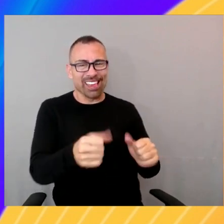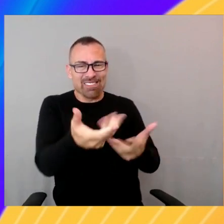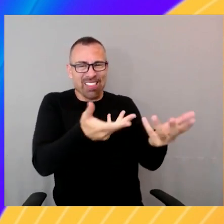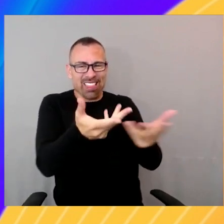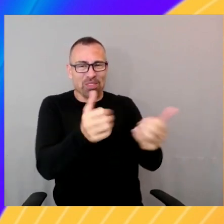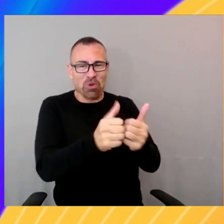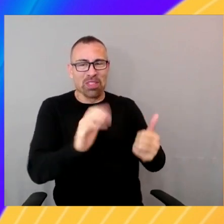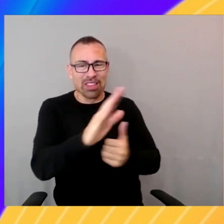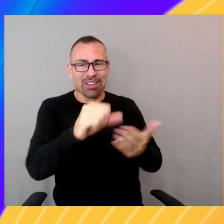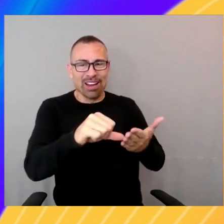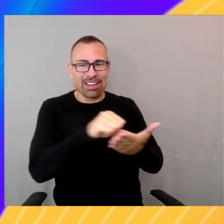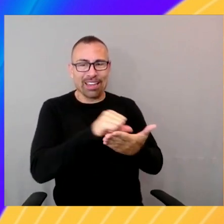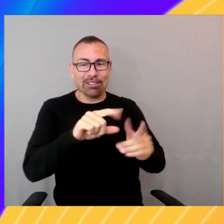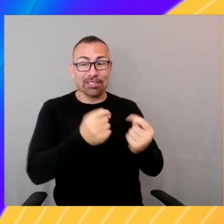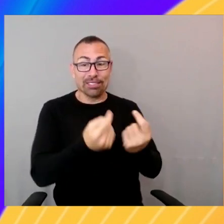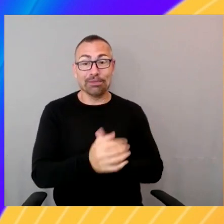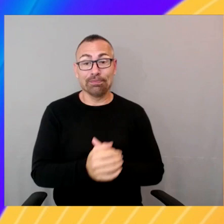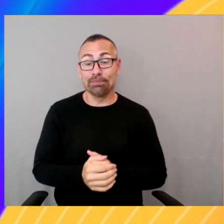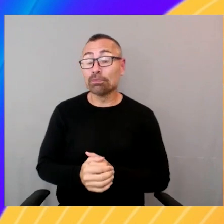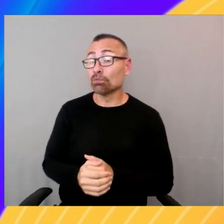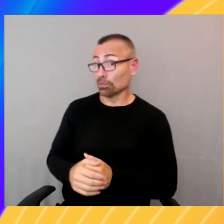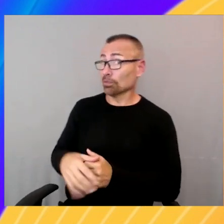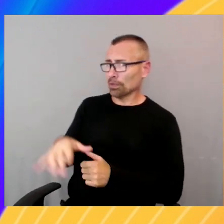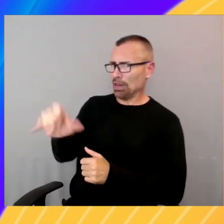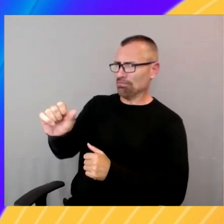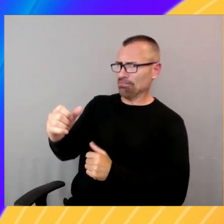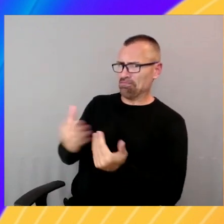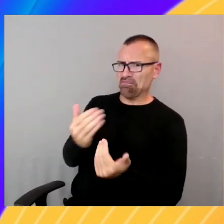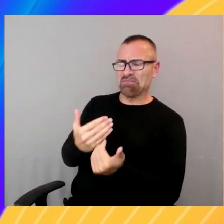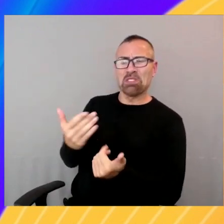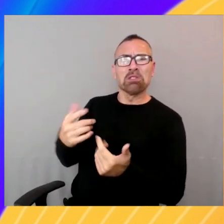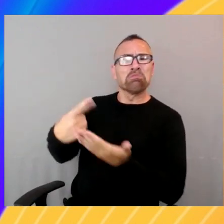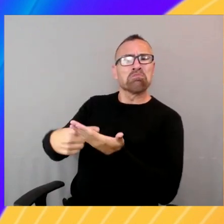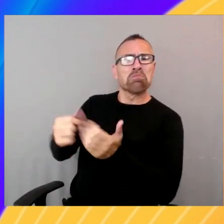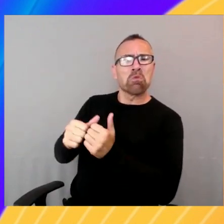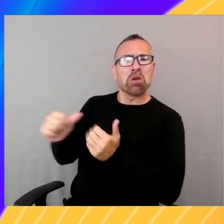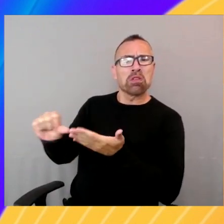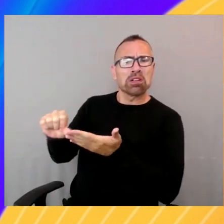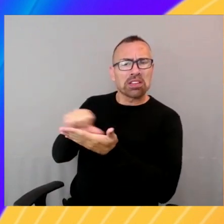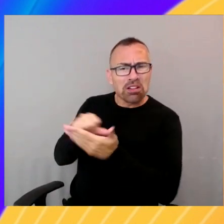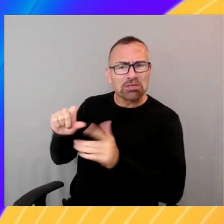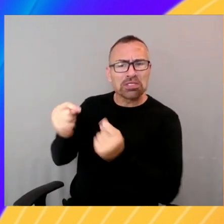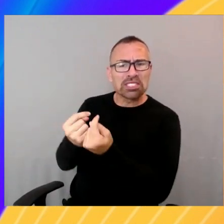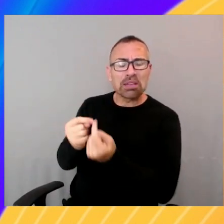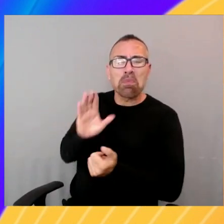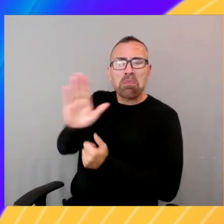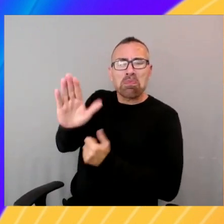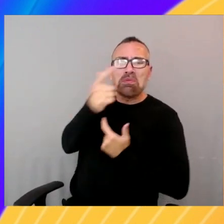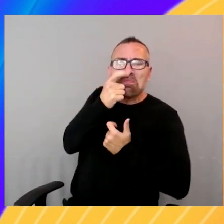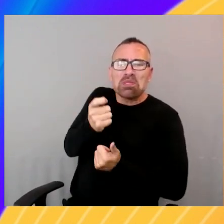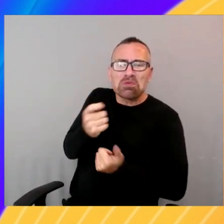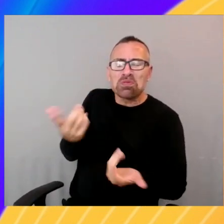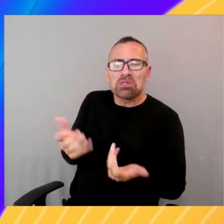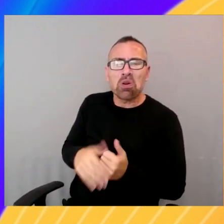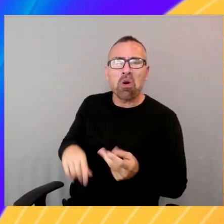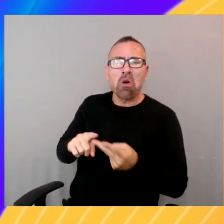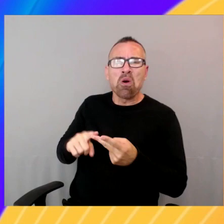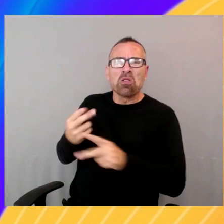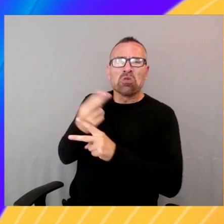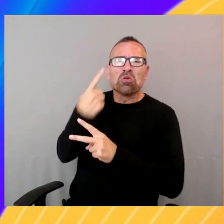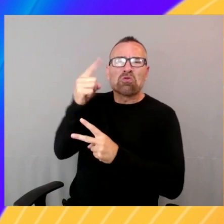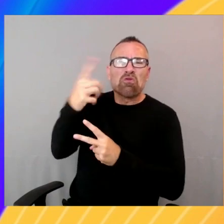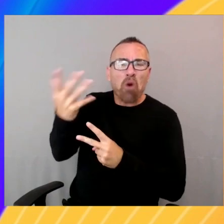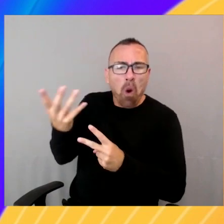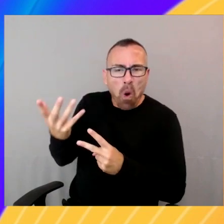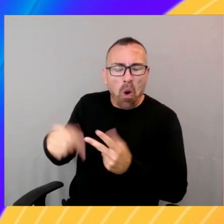talk to the account team, talk about their interest, what use cases are they planning to solve, and work with the account team to get them into the limited